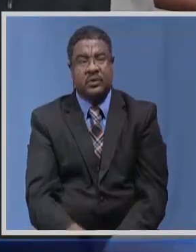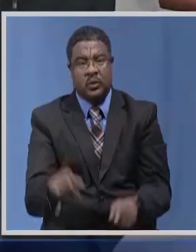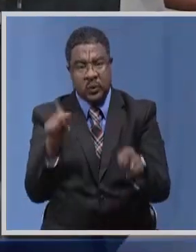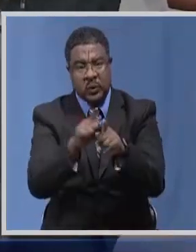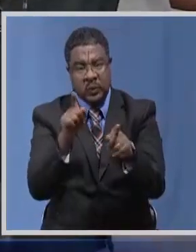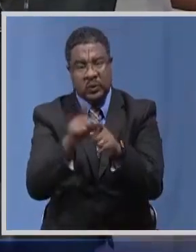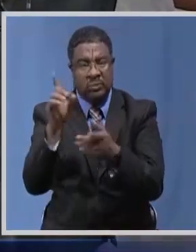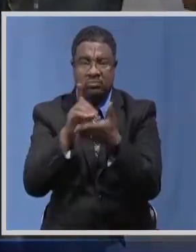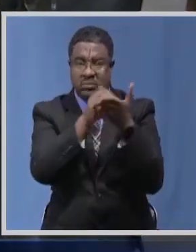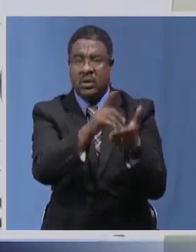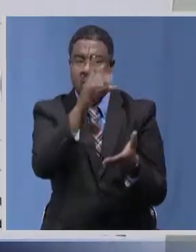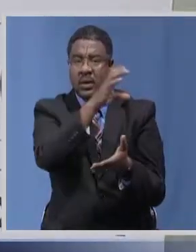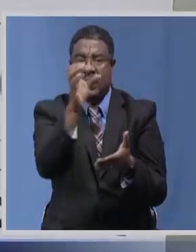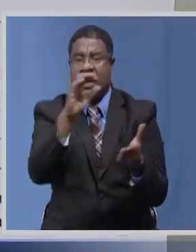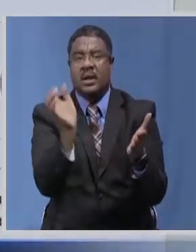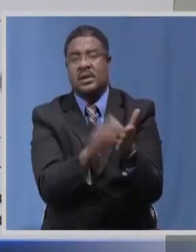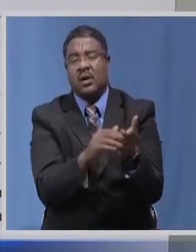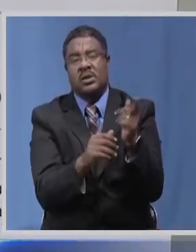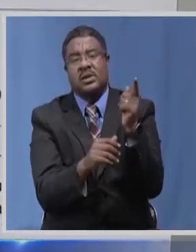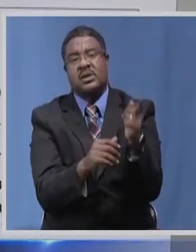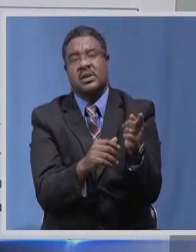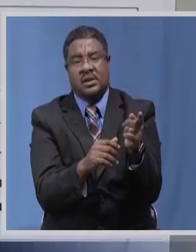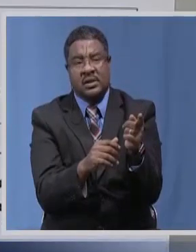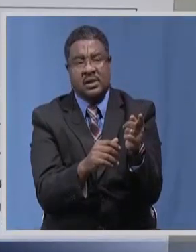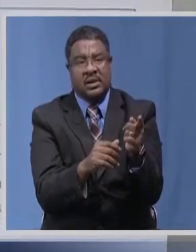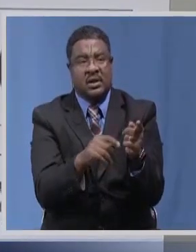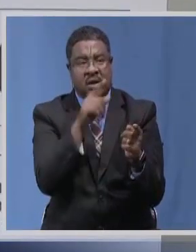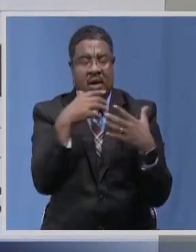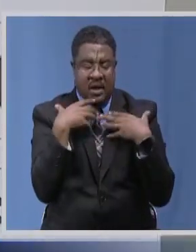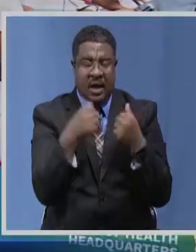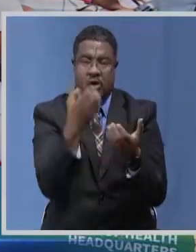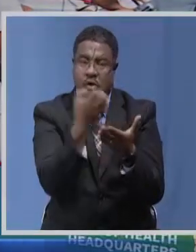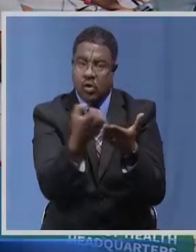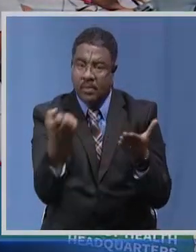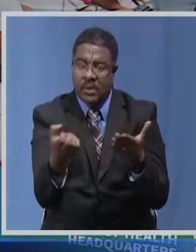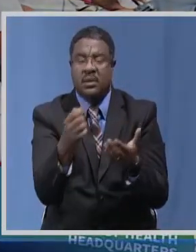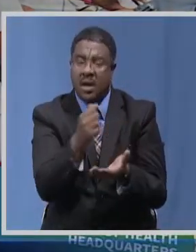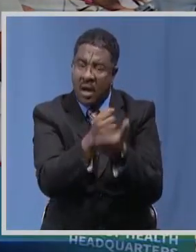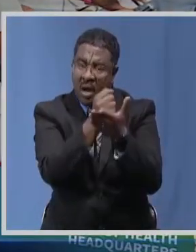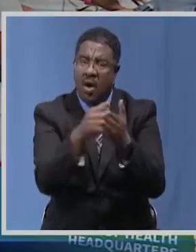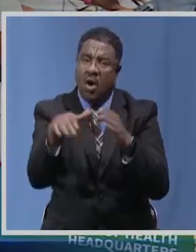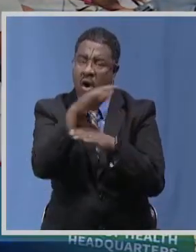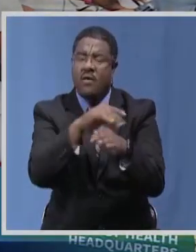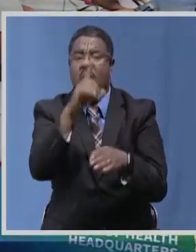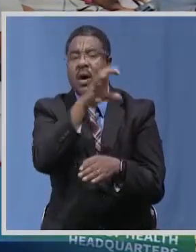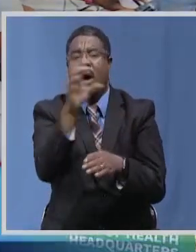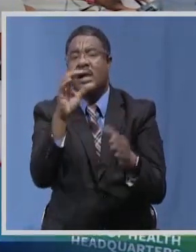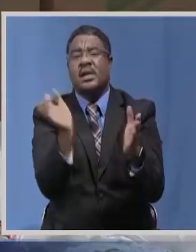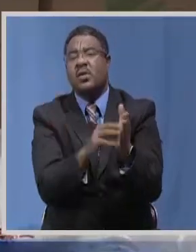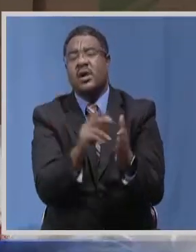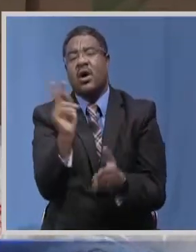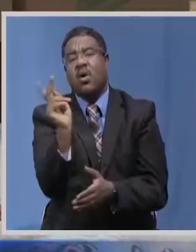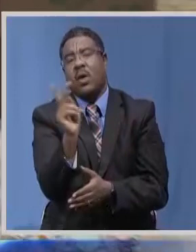100,000 kwacha bedware came in with health equipment and sanitation aid with over 100,000 kwacha